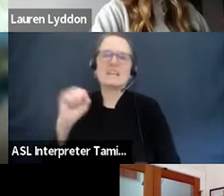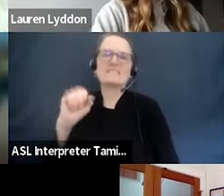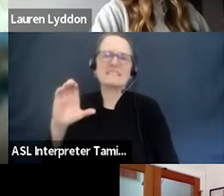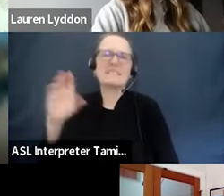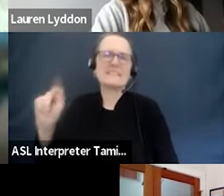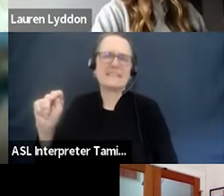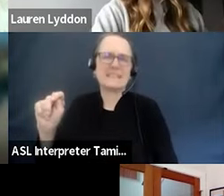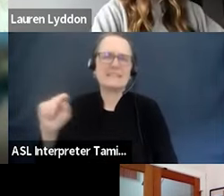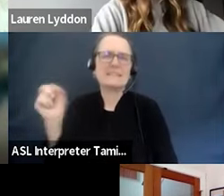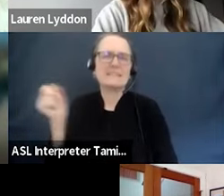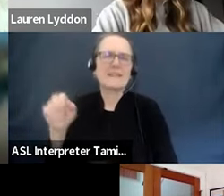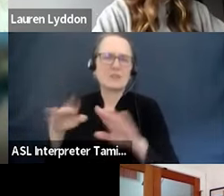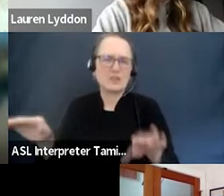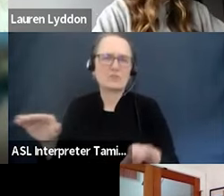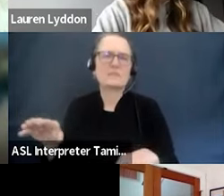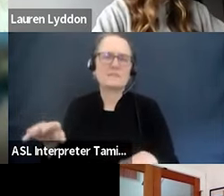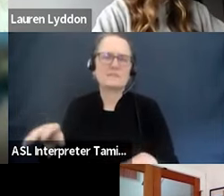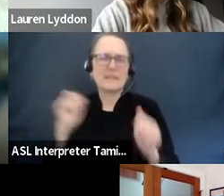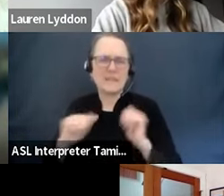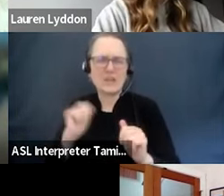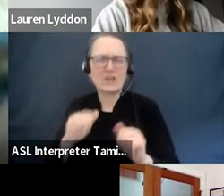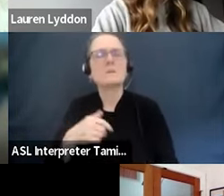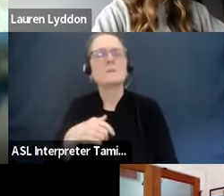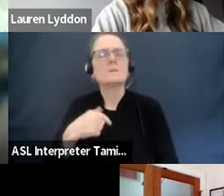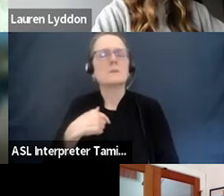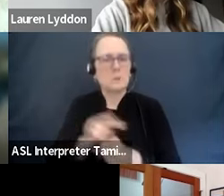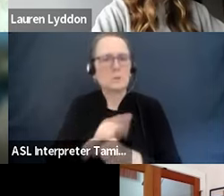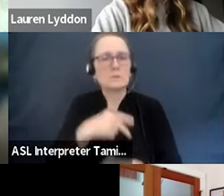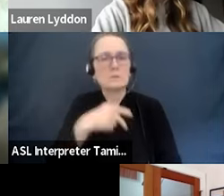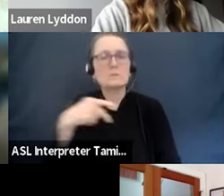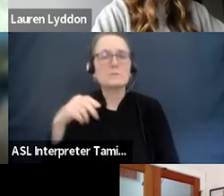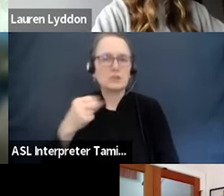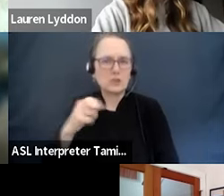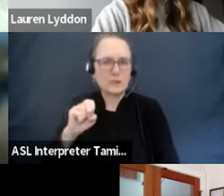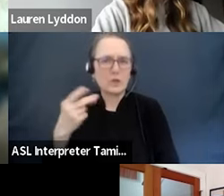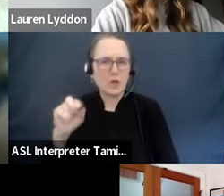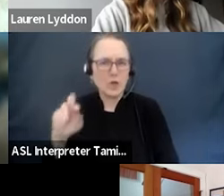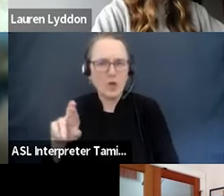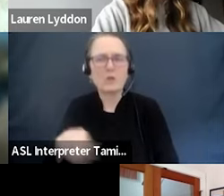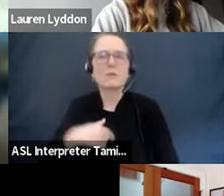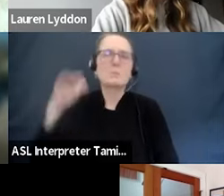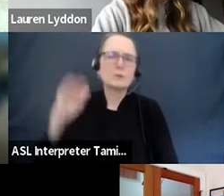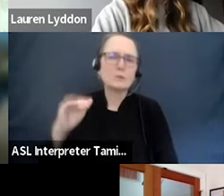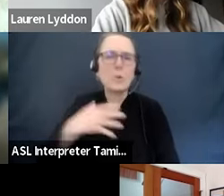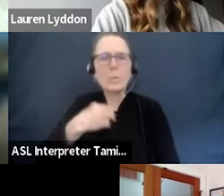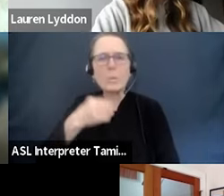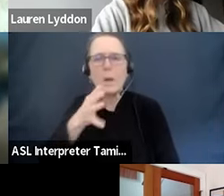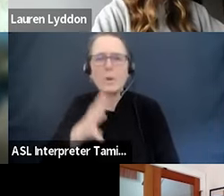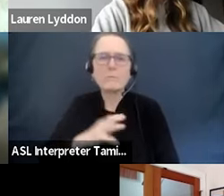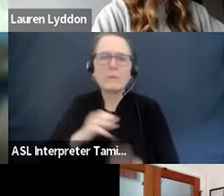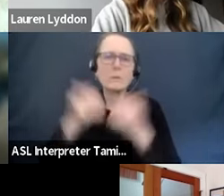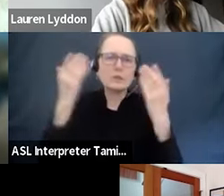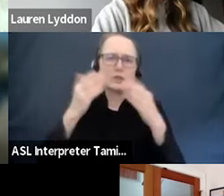a middle-aged white woman with short, dark hair in a black turtleneck and sitting in front of a